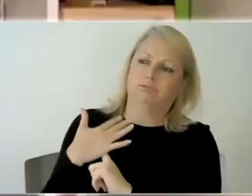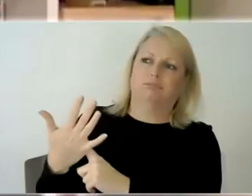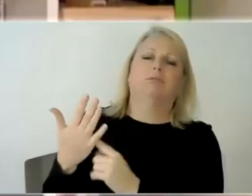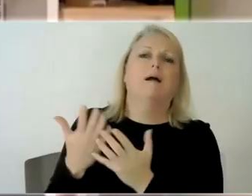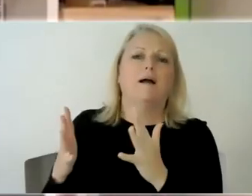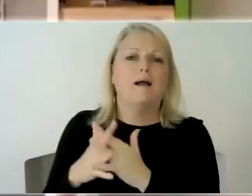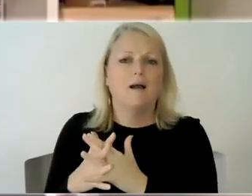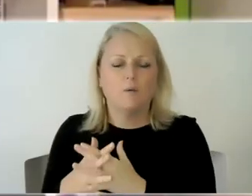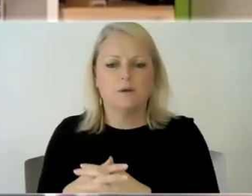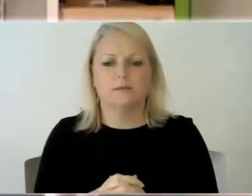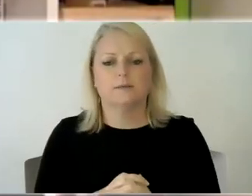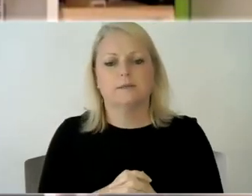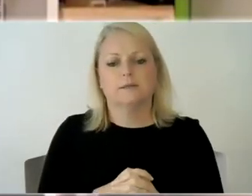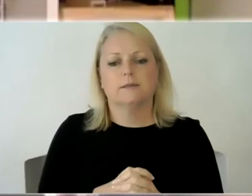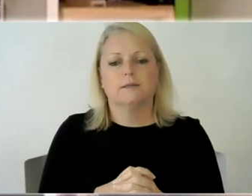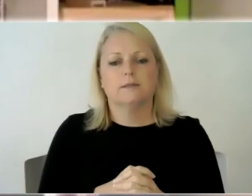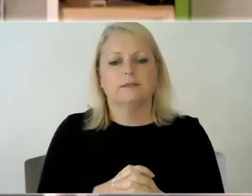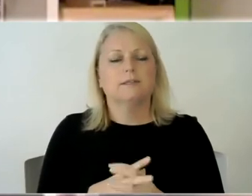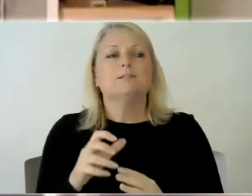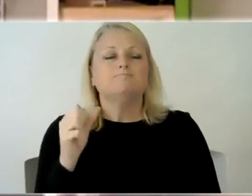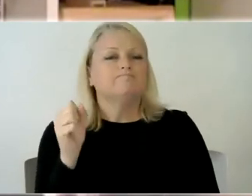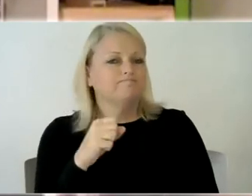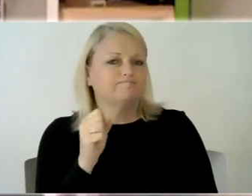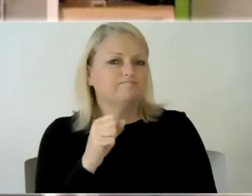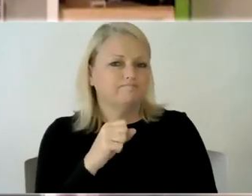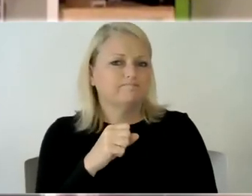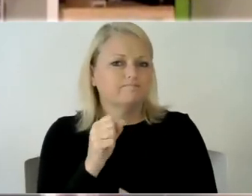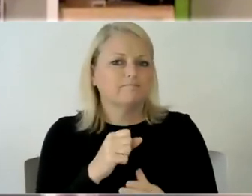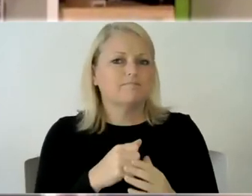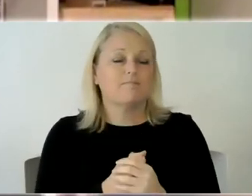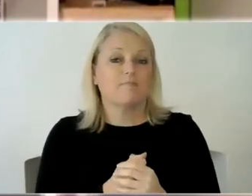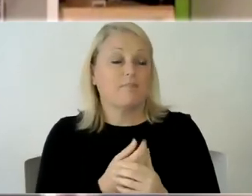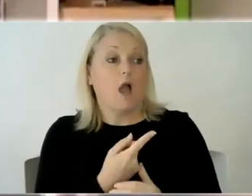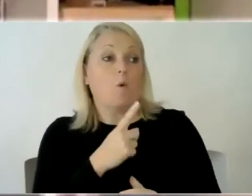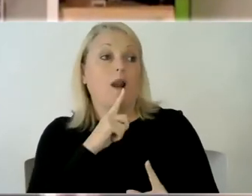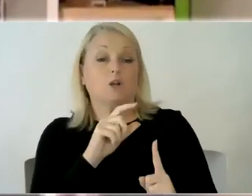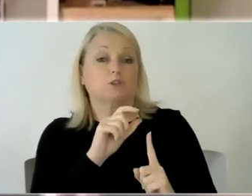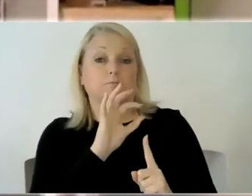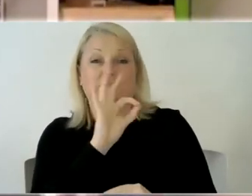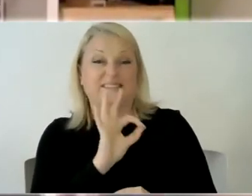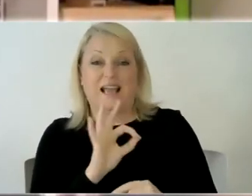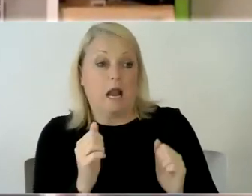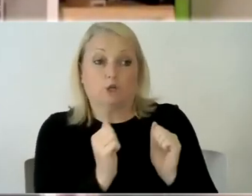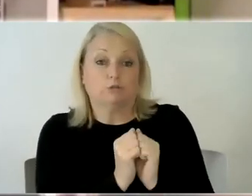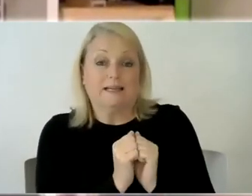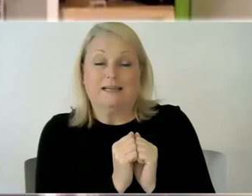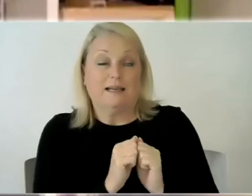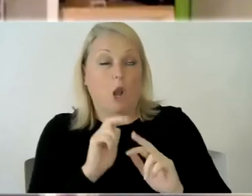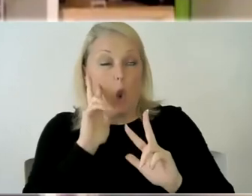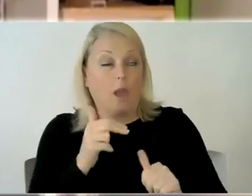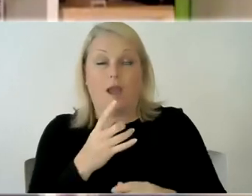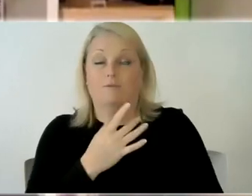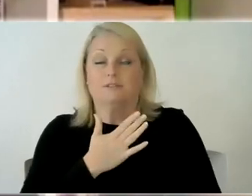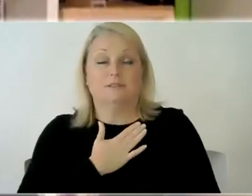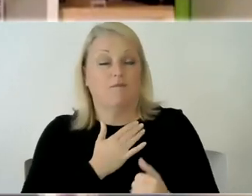um i mean i 100 agree i think self-care is so important and i think as carers we